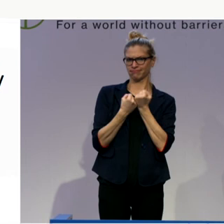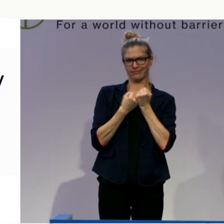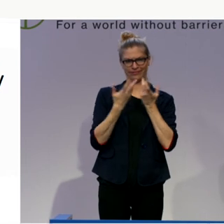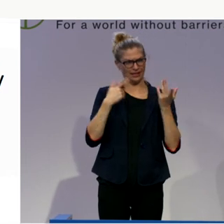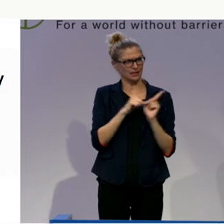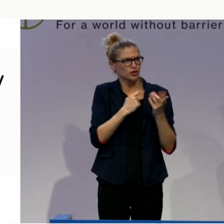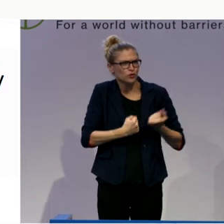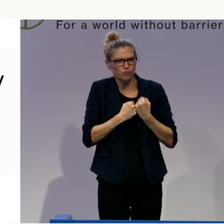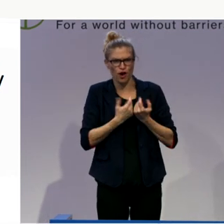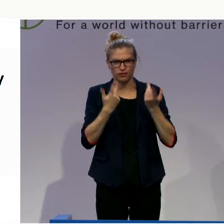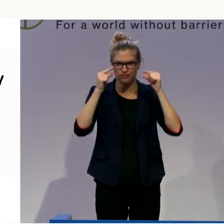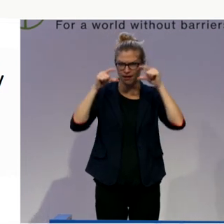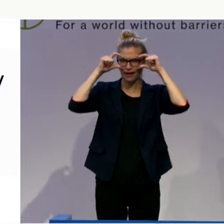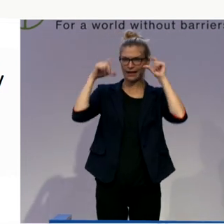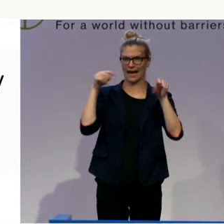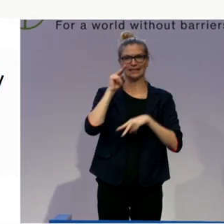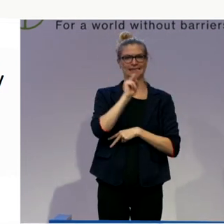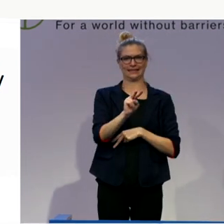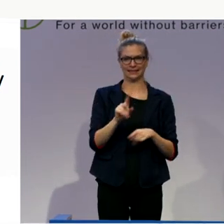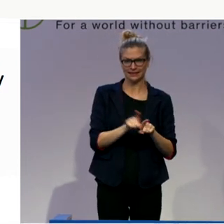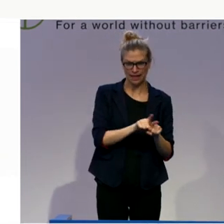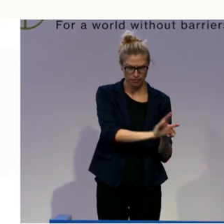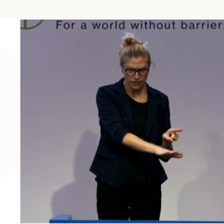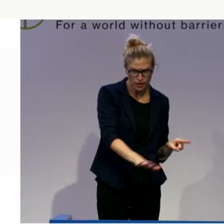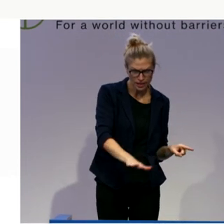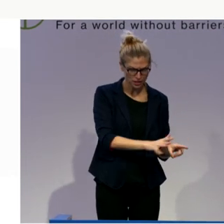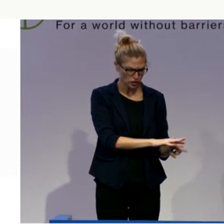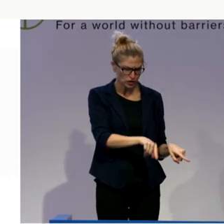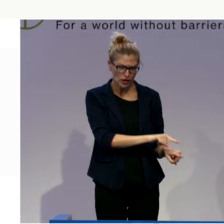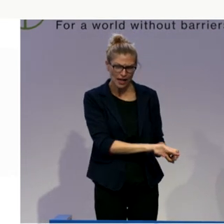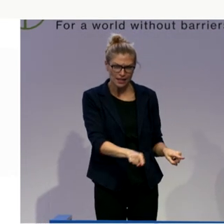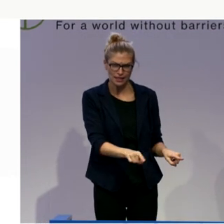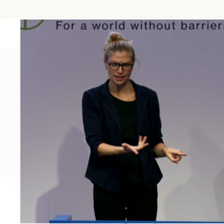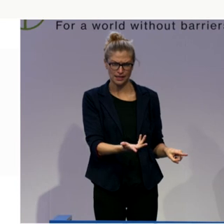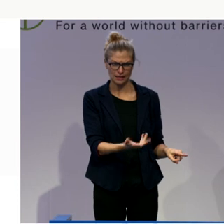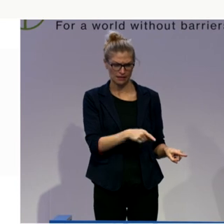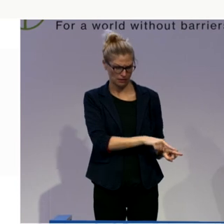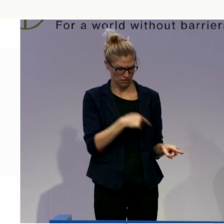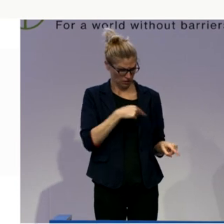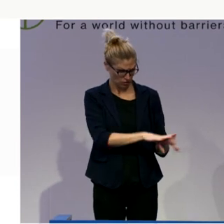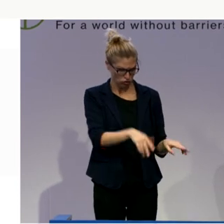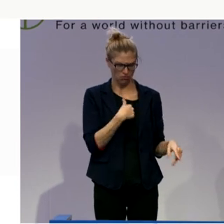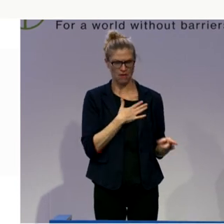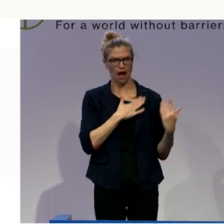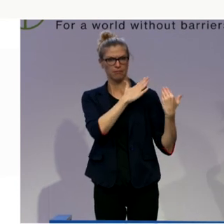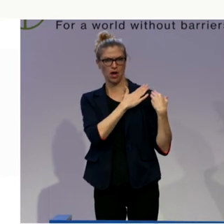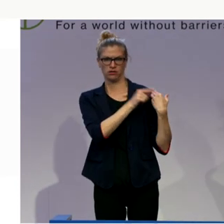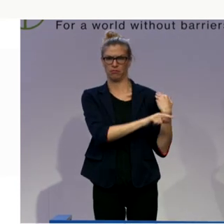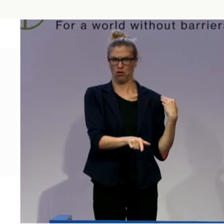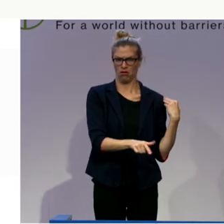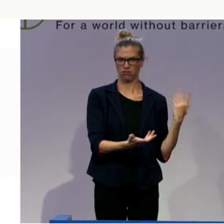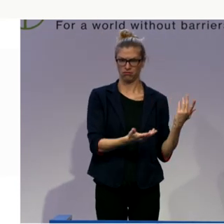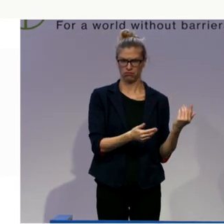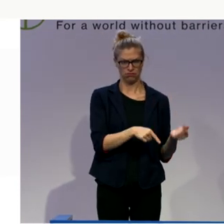have small children, young children, and I have some responsibility towards these children. Then I need another person to